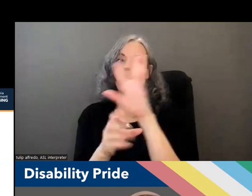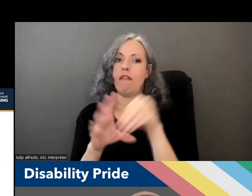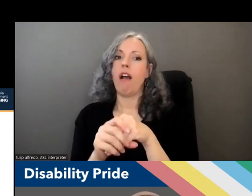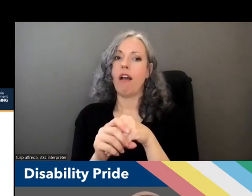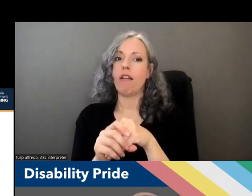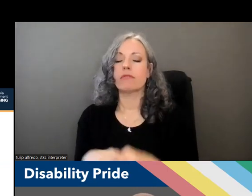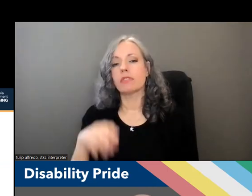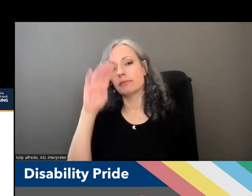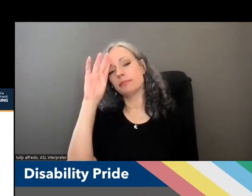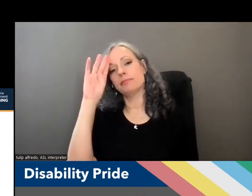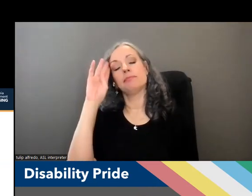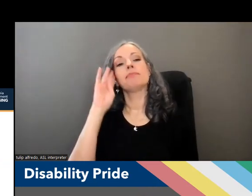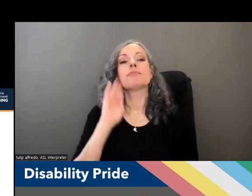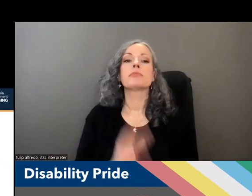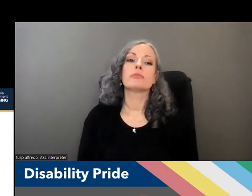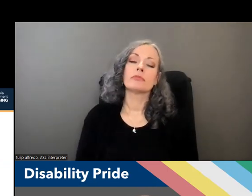users next slide